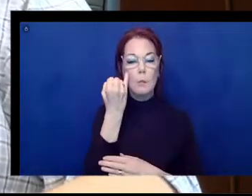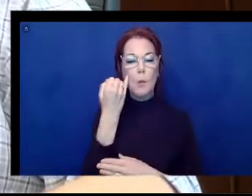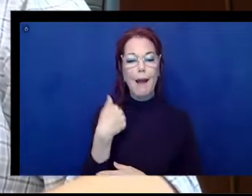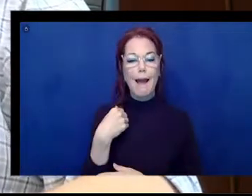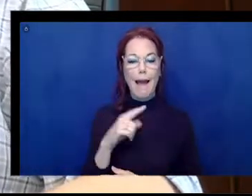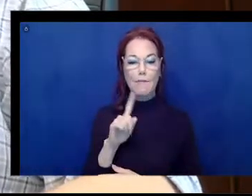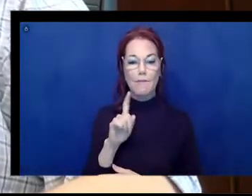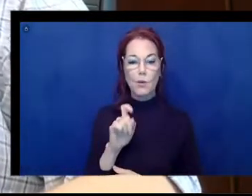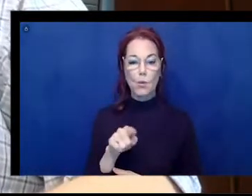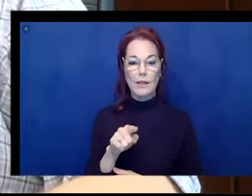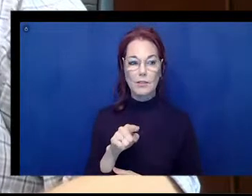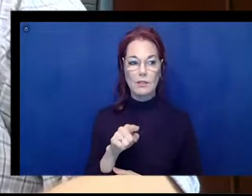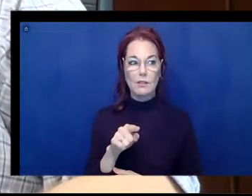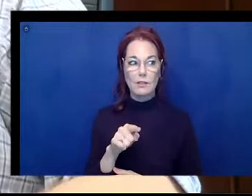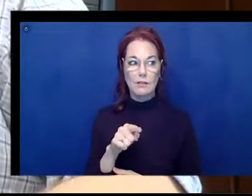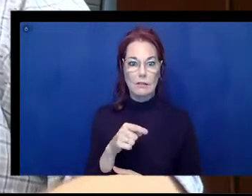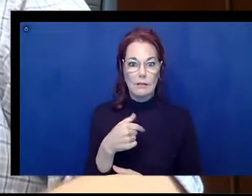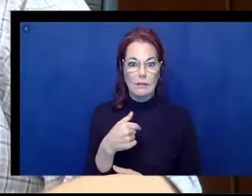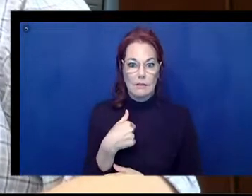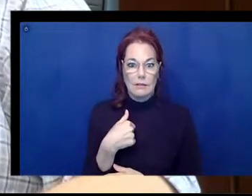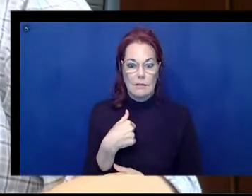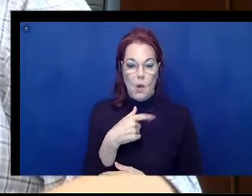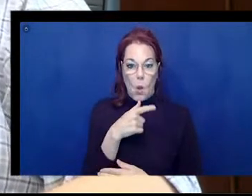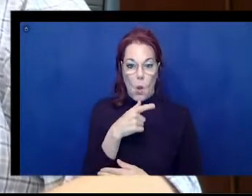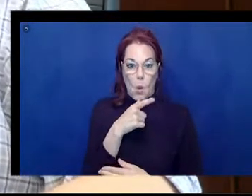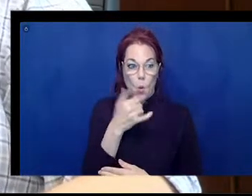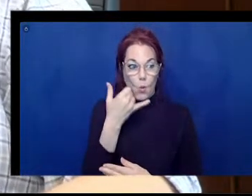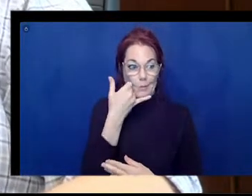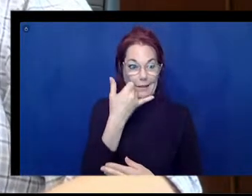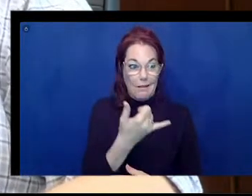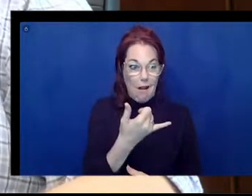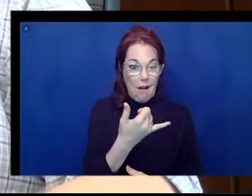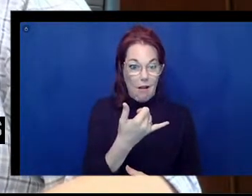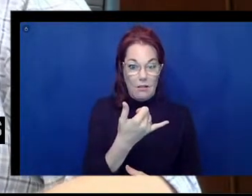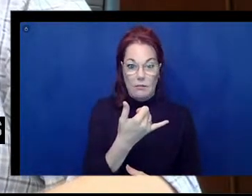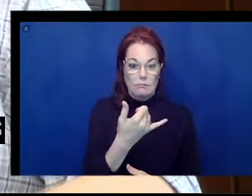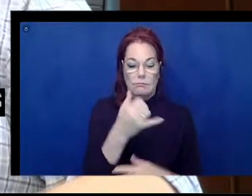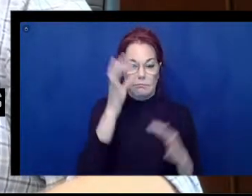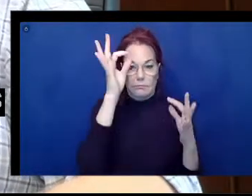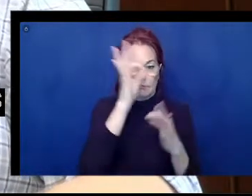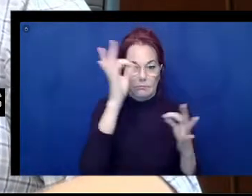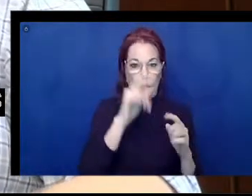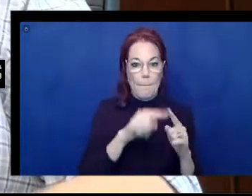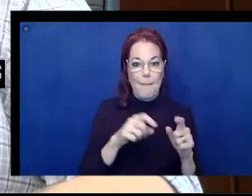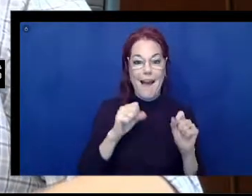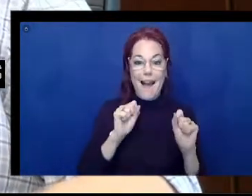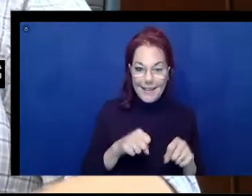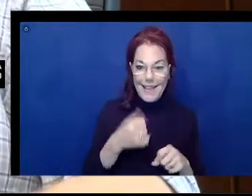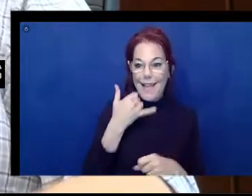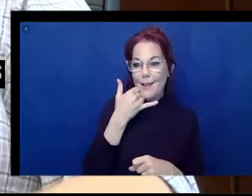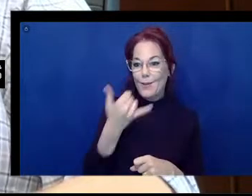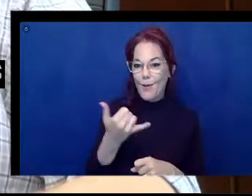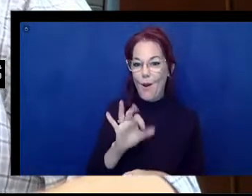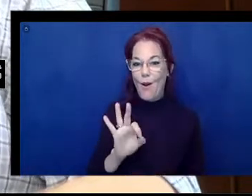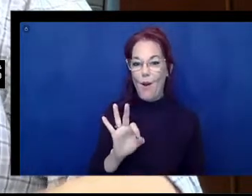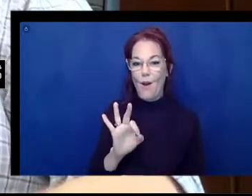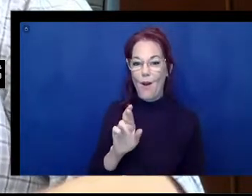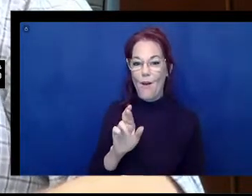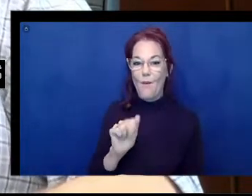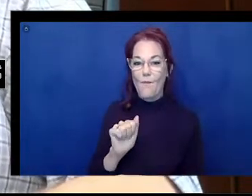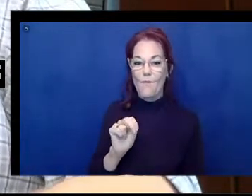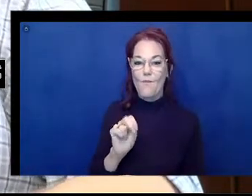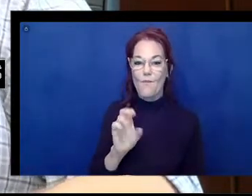know who to call as far as the doctor was going to be concerned. But I could call Frances and get her to be